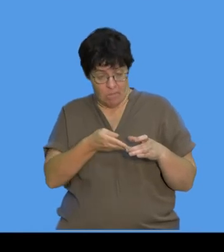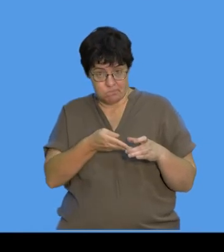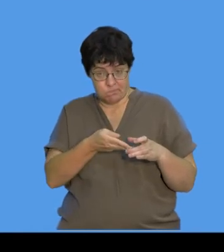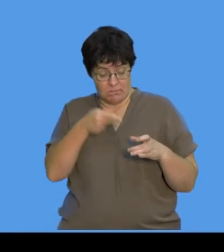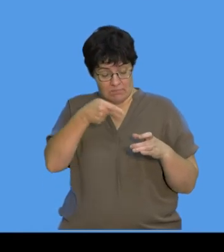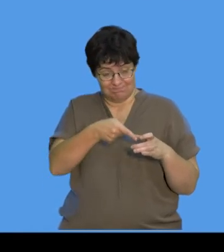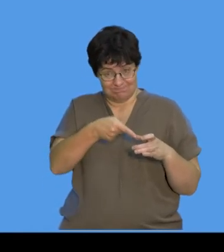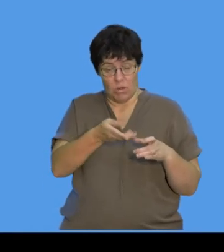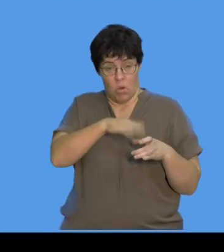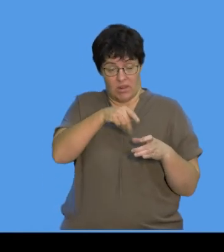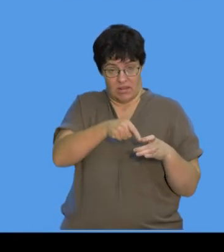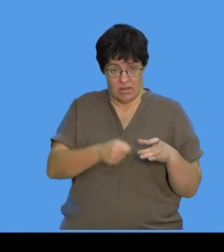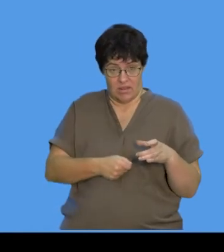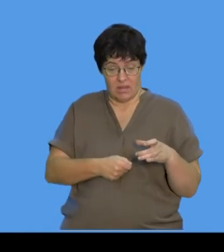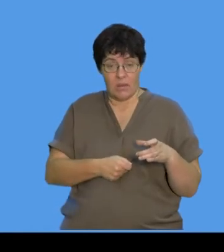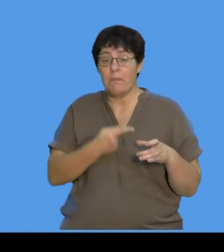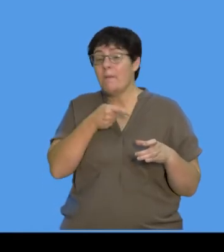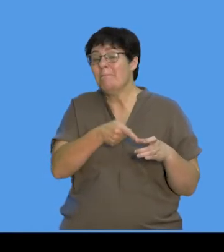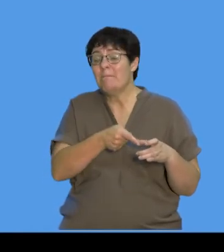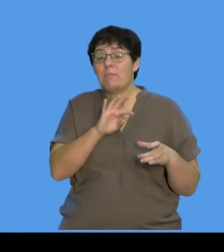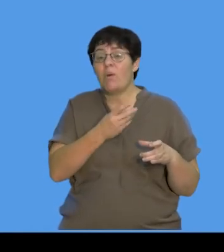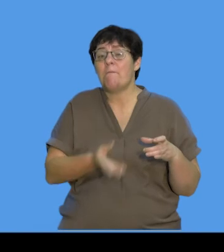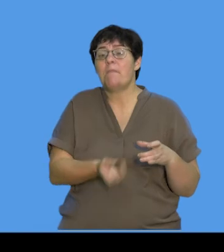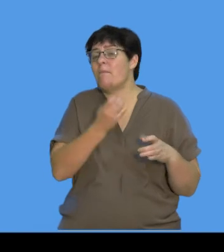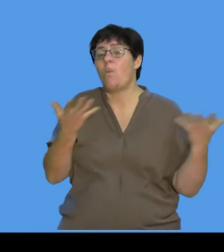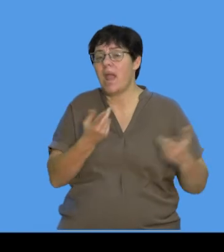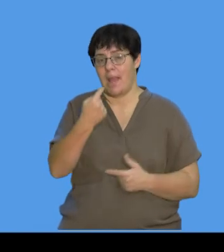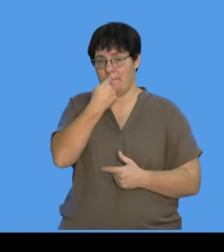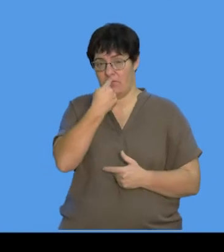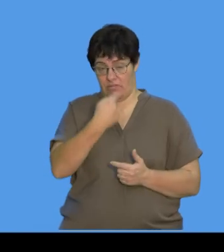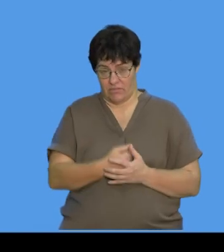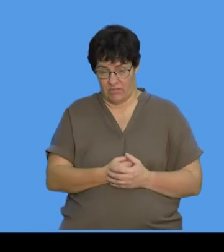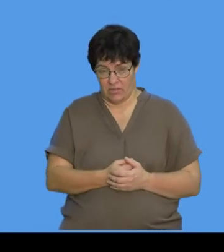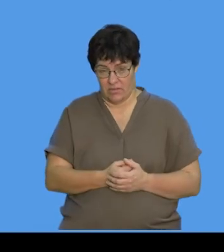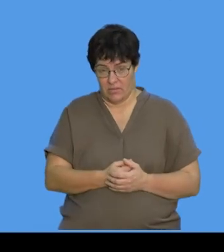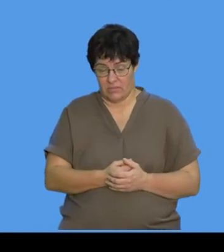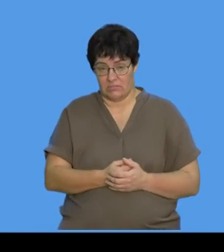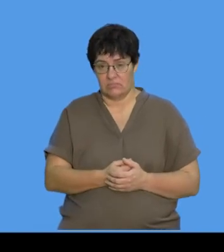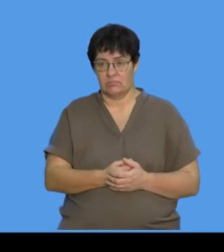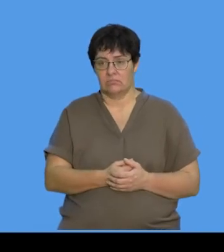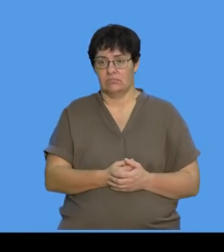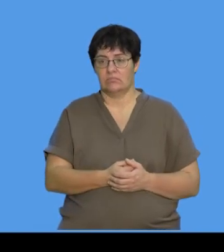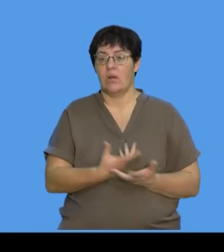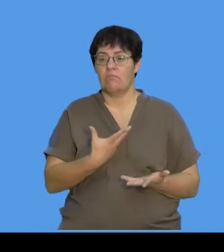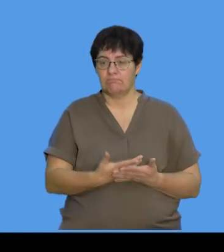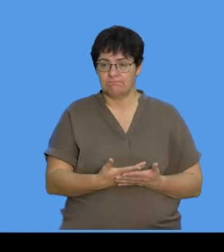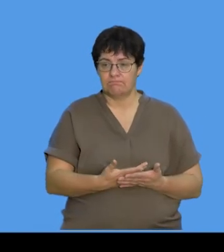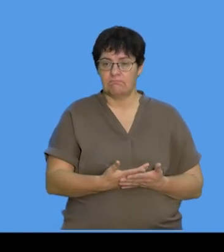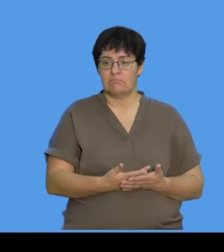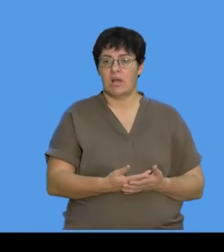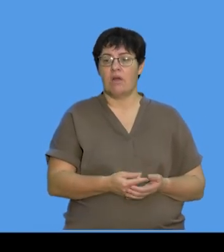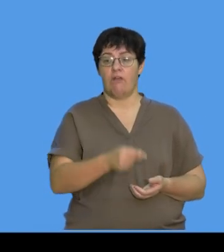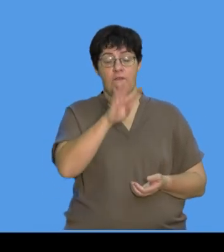found in the mouth. Okay. Now, we take four sterile. Sterile means that we've